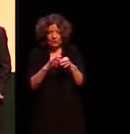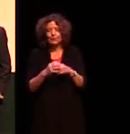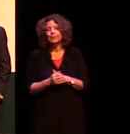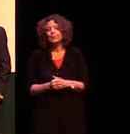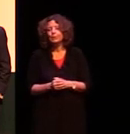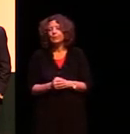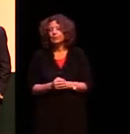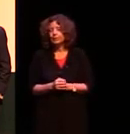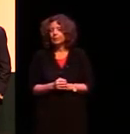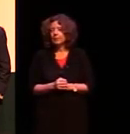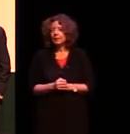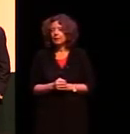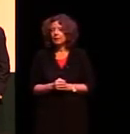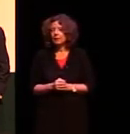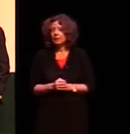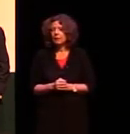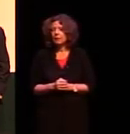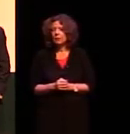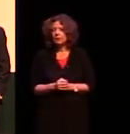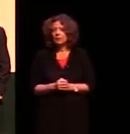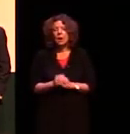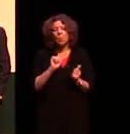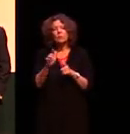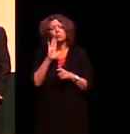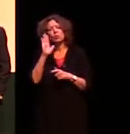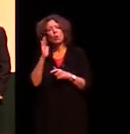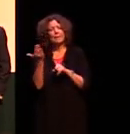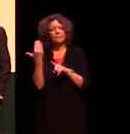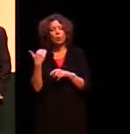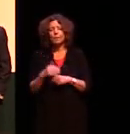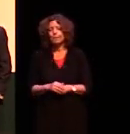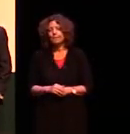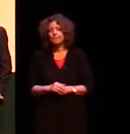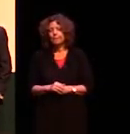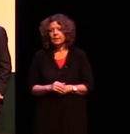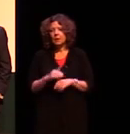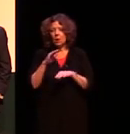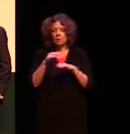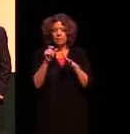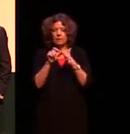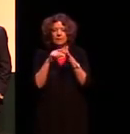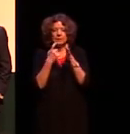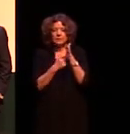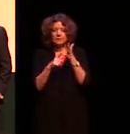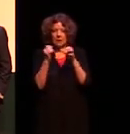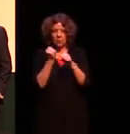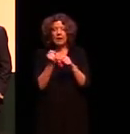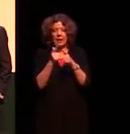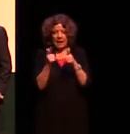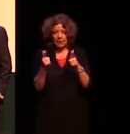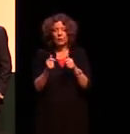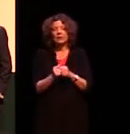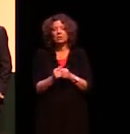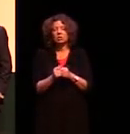I I went to a talk before about um the direct language of the Sydney region